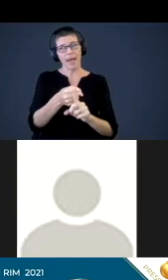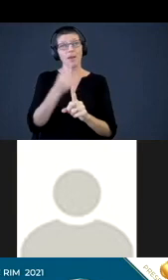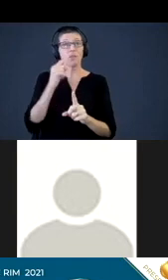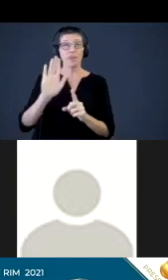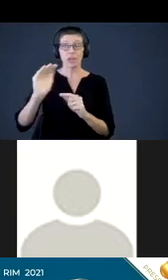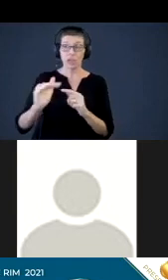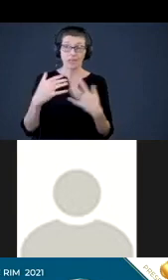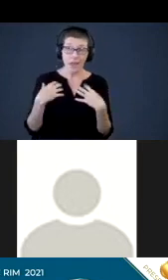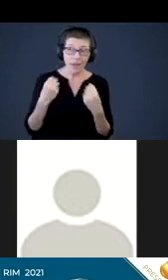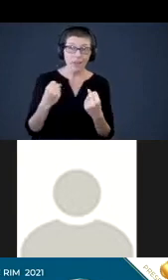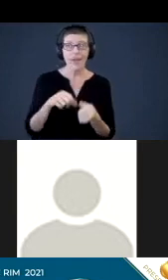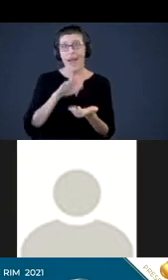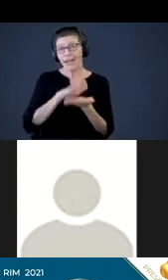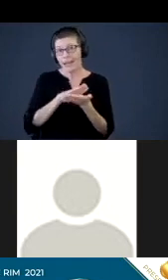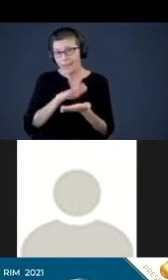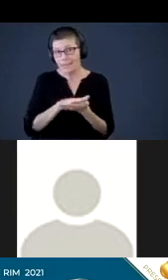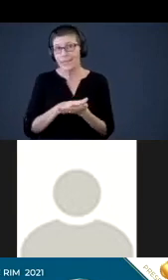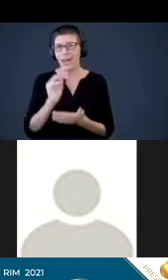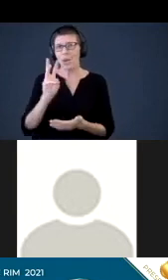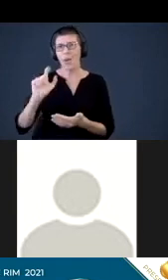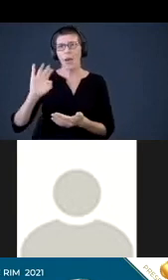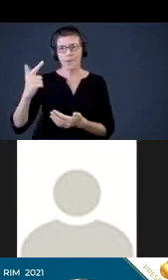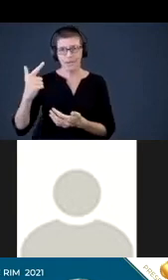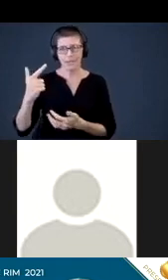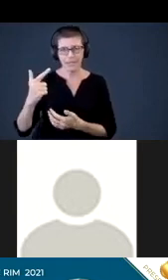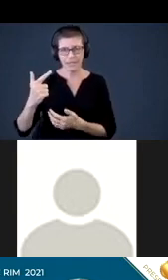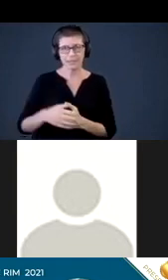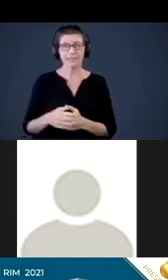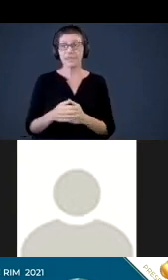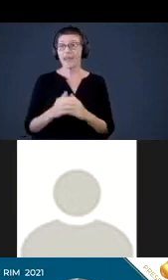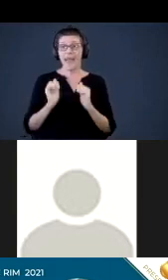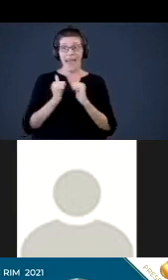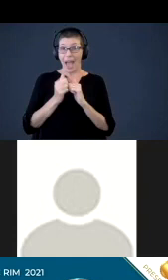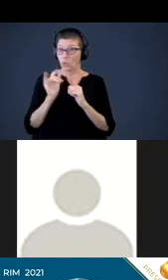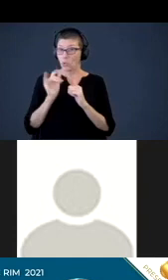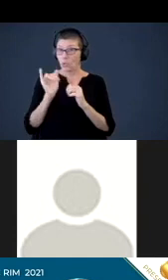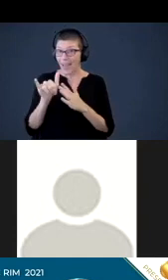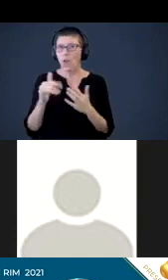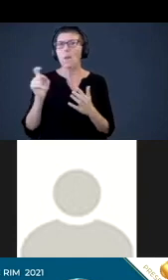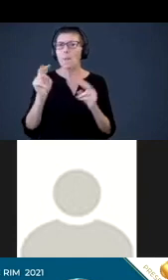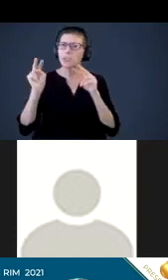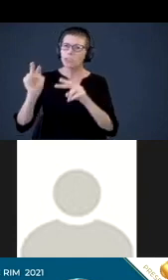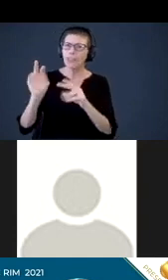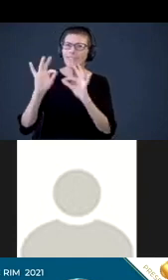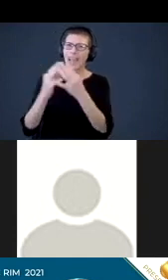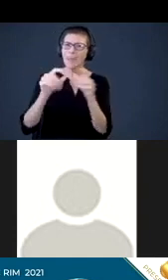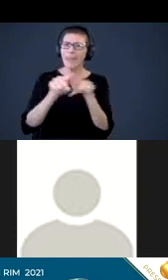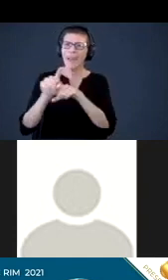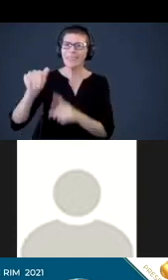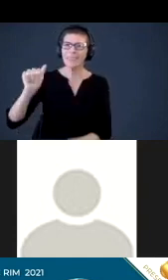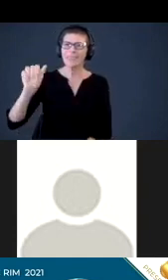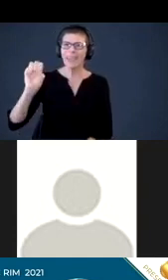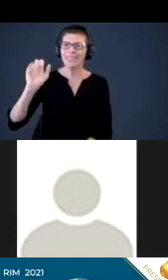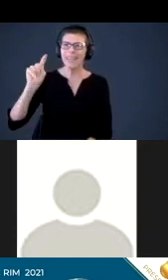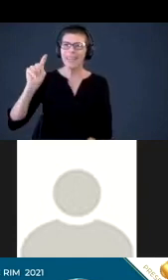academics and well being. To do this, we have to see our families as assets. Families have a wealth of knowledge about their